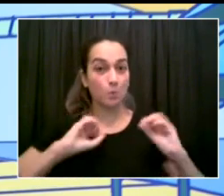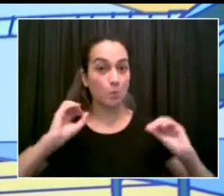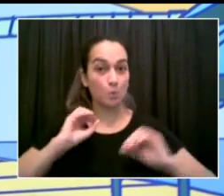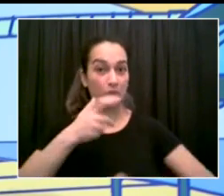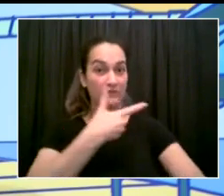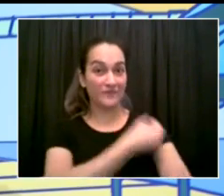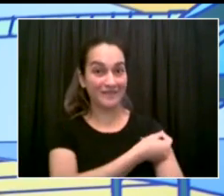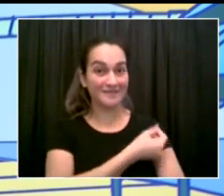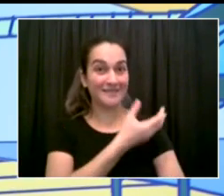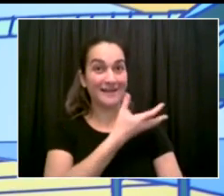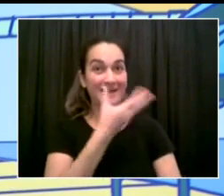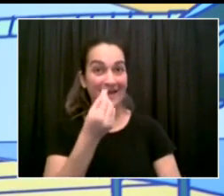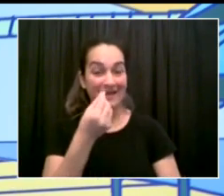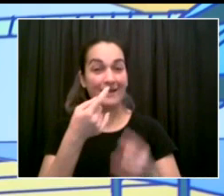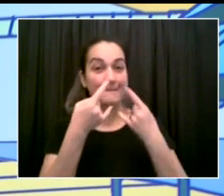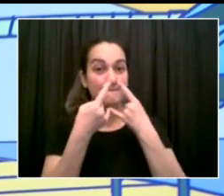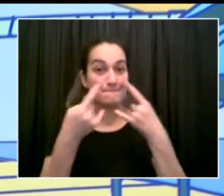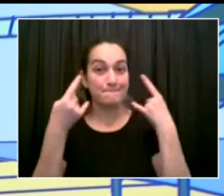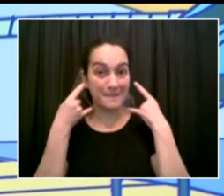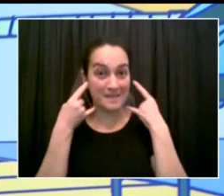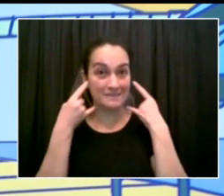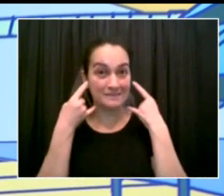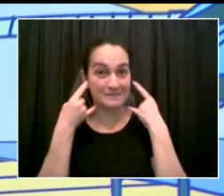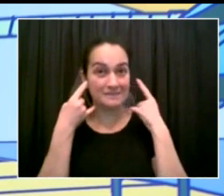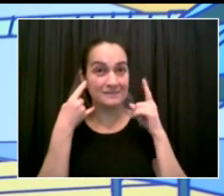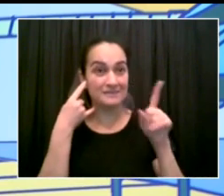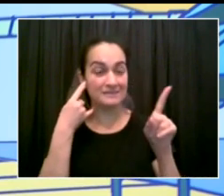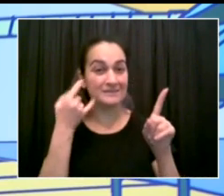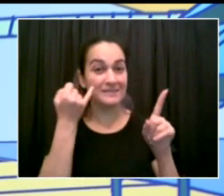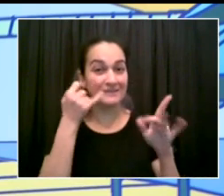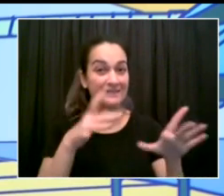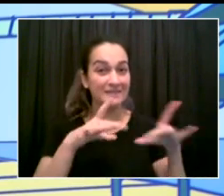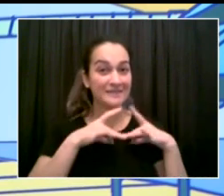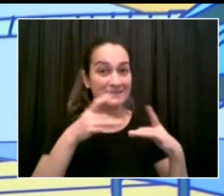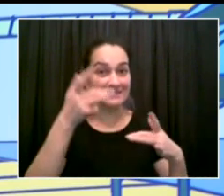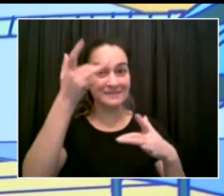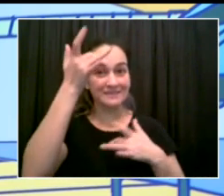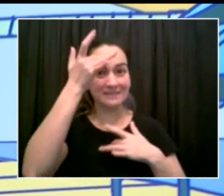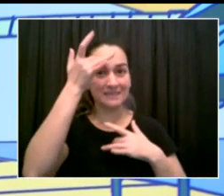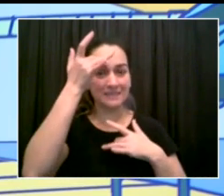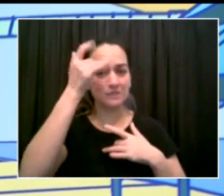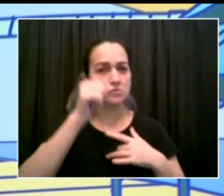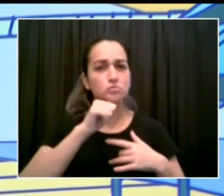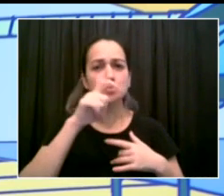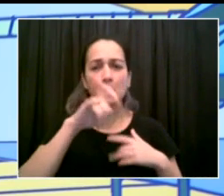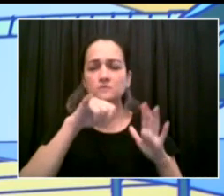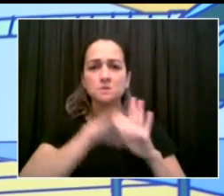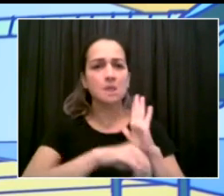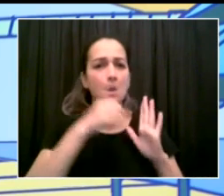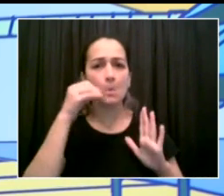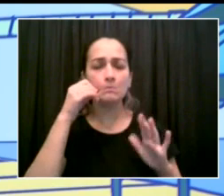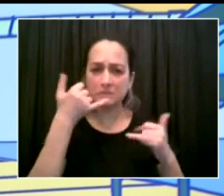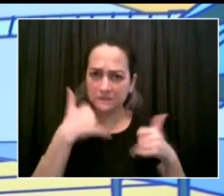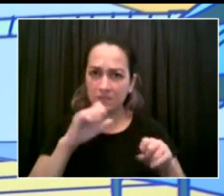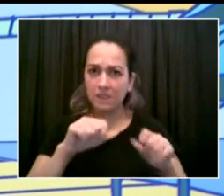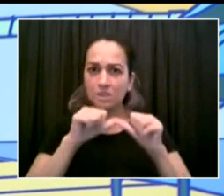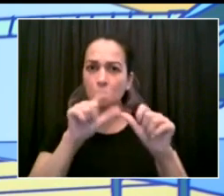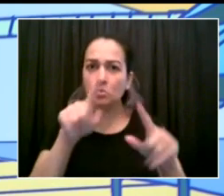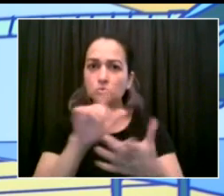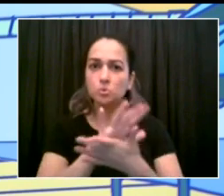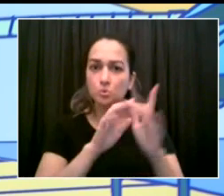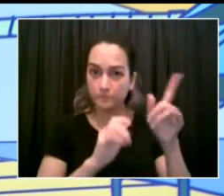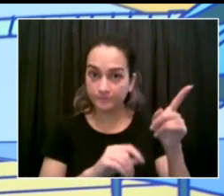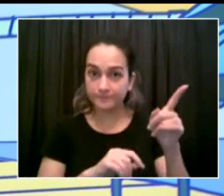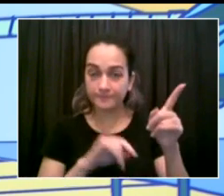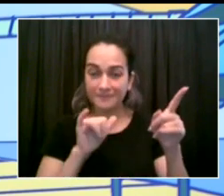positive. You know, given that both students in that case were properly masked, were in a classroom, and were at least three feet apart from each other. But